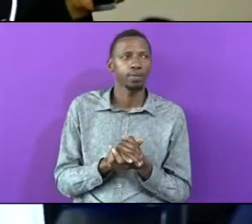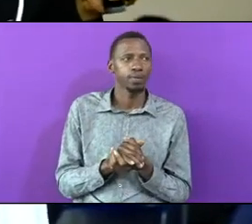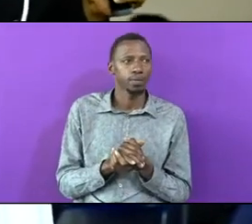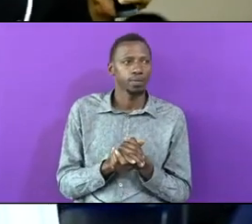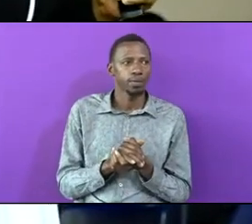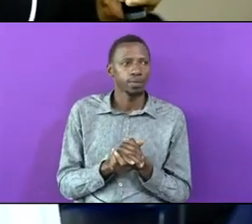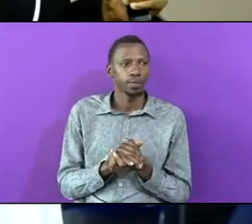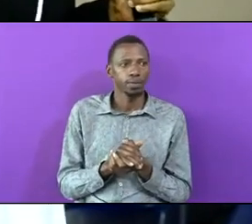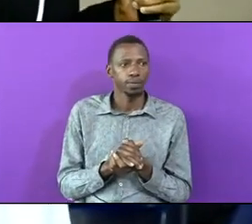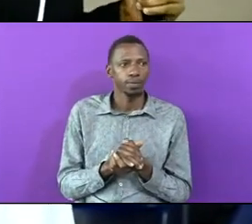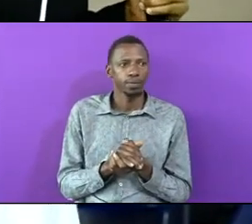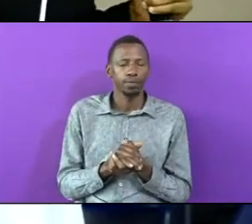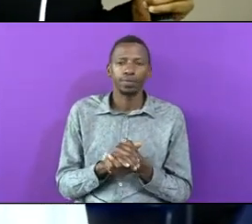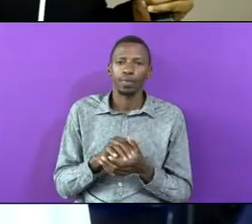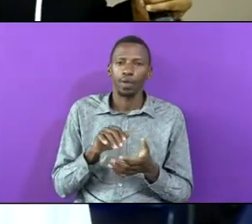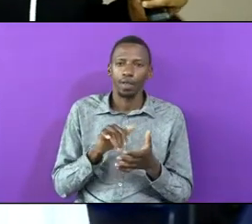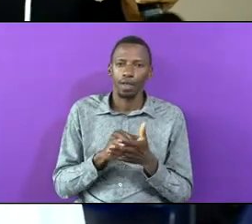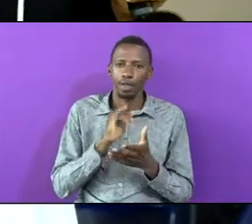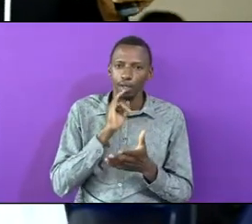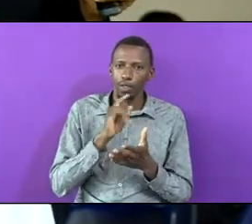That Is What Is Meaningful